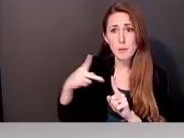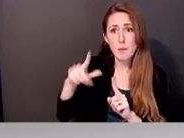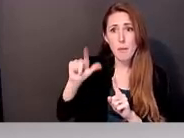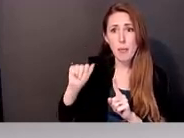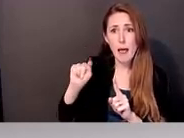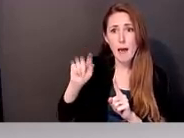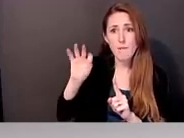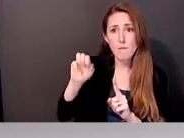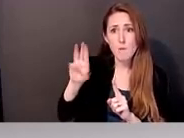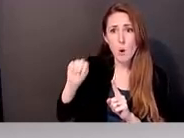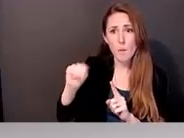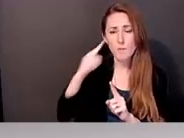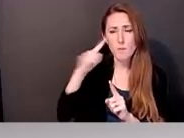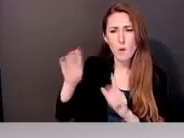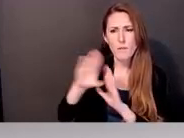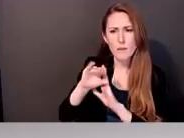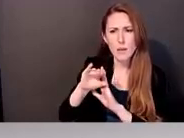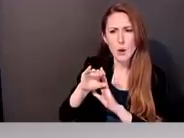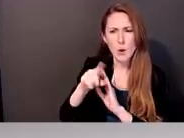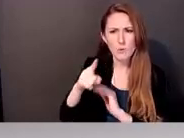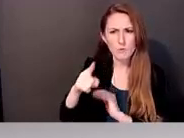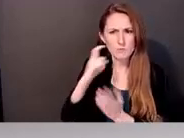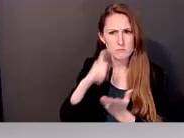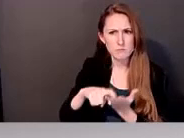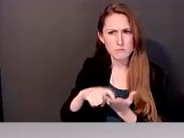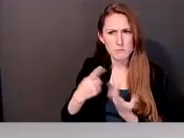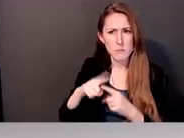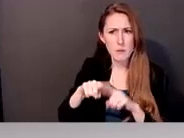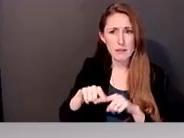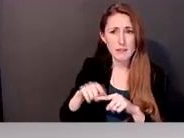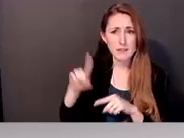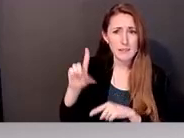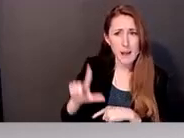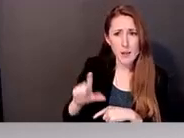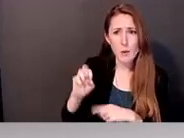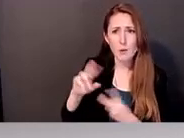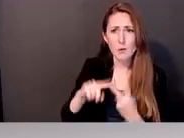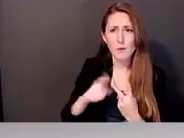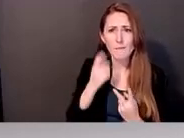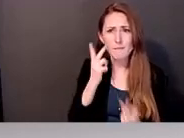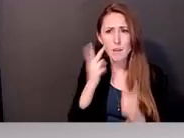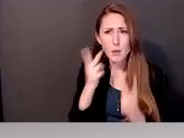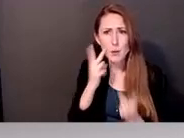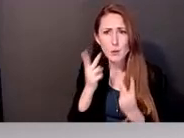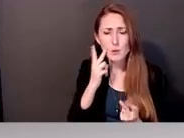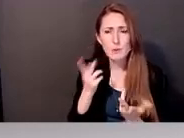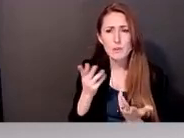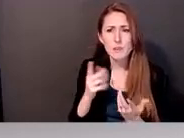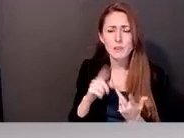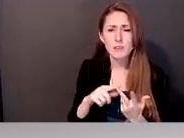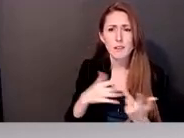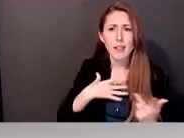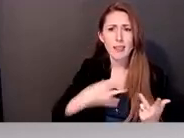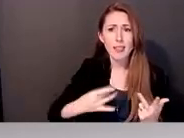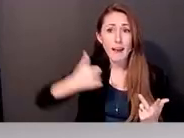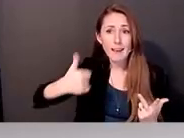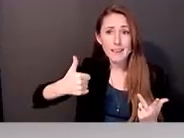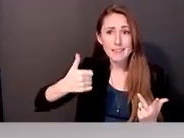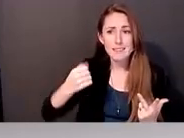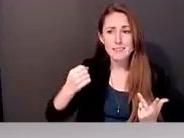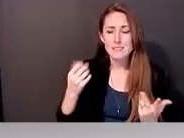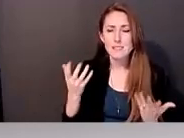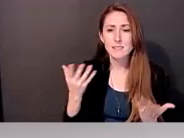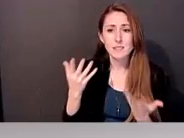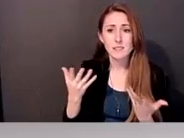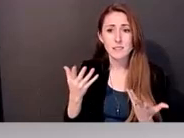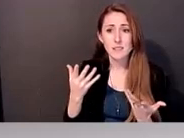just based on those, you know, basic downloads or, you know, hits, like what Bonnie is putting in likes, views, reading, did they